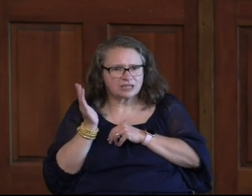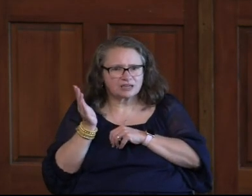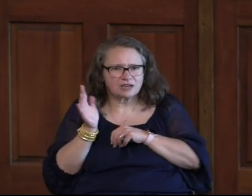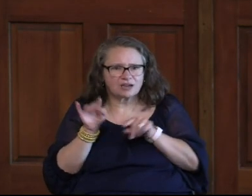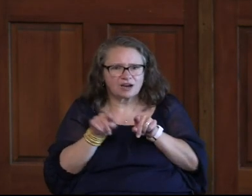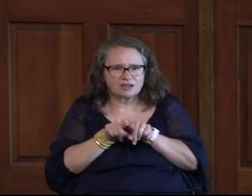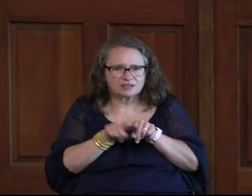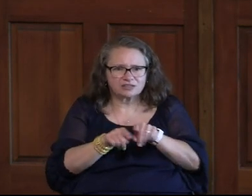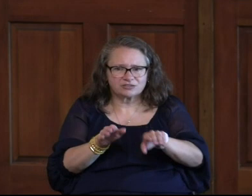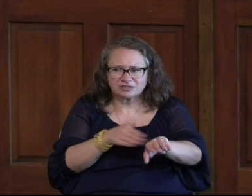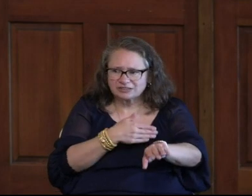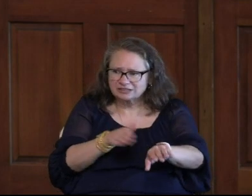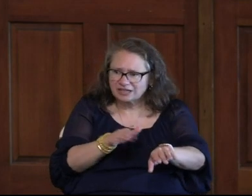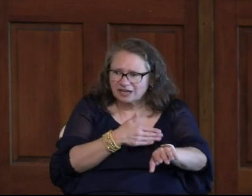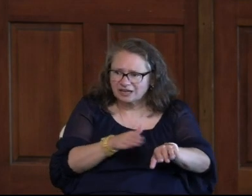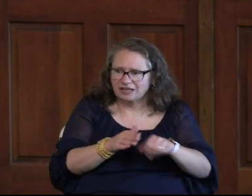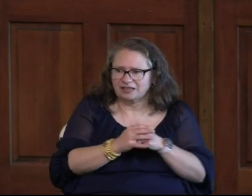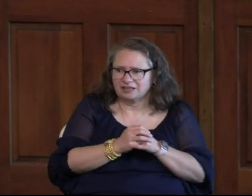she also sang.